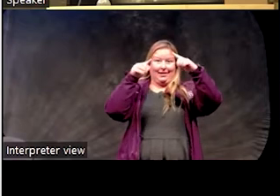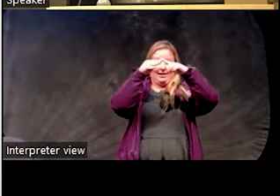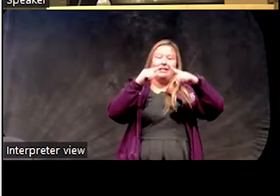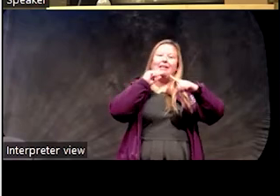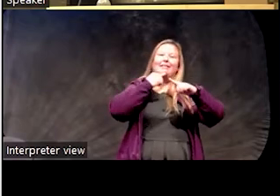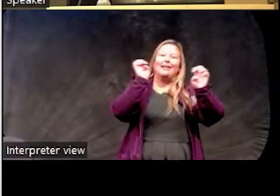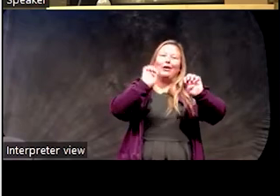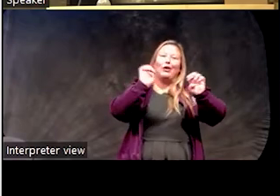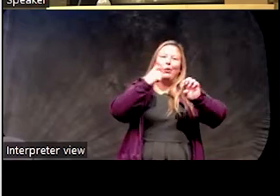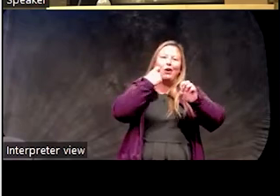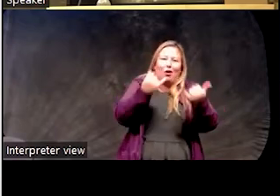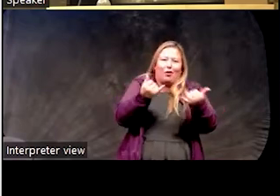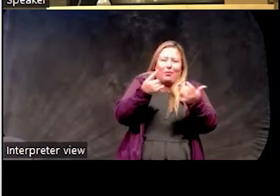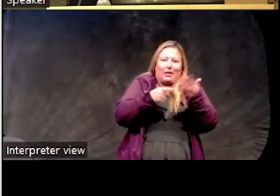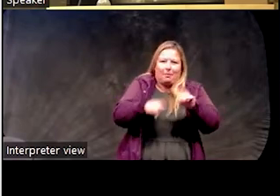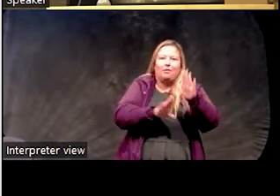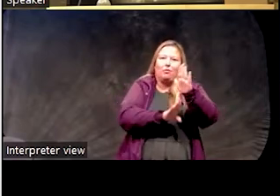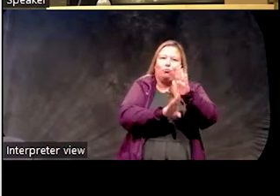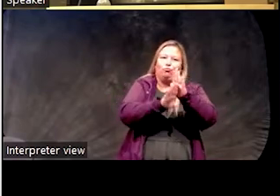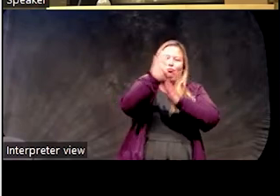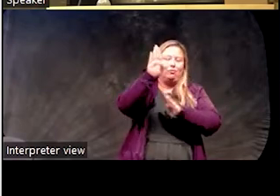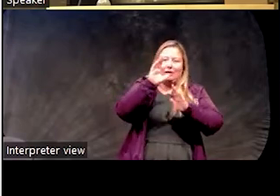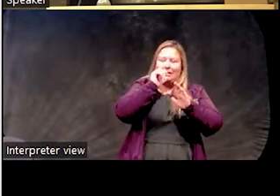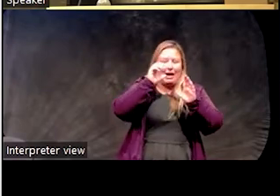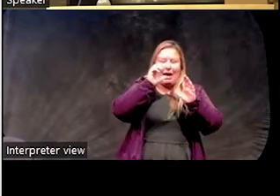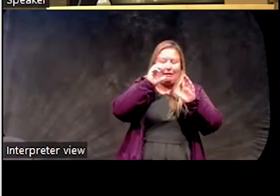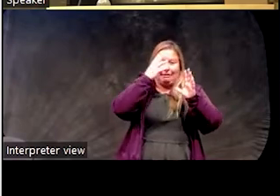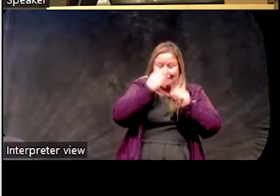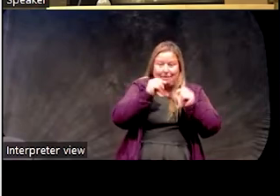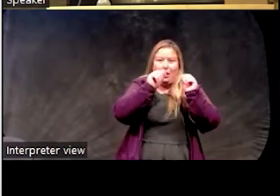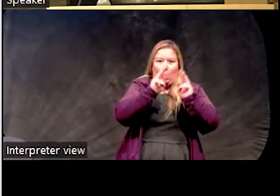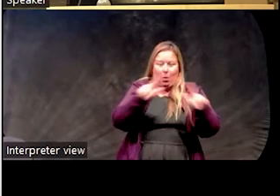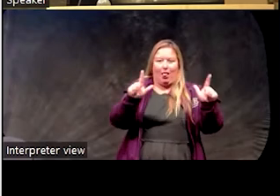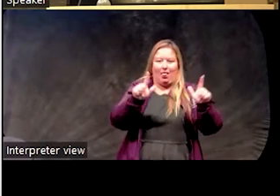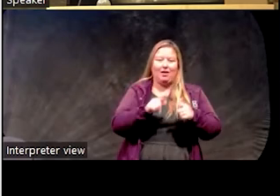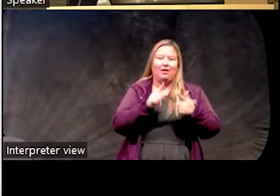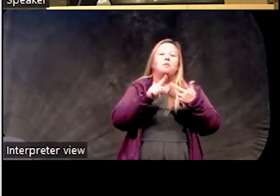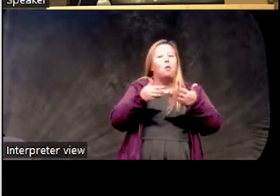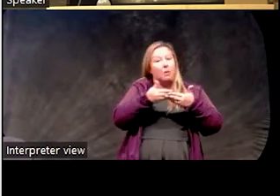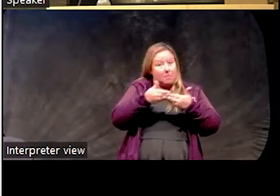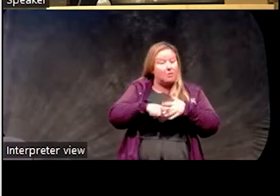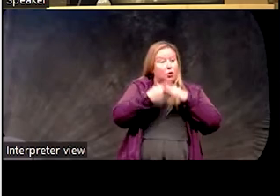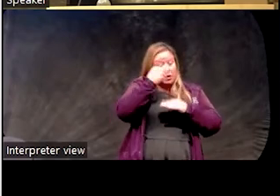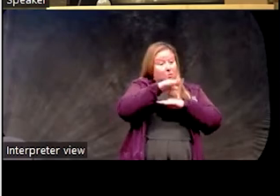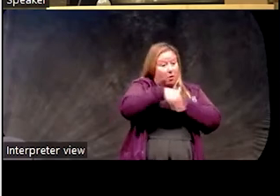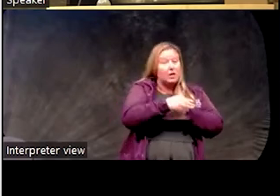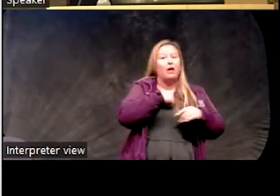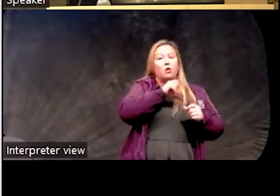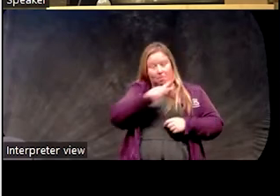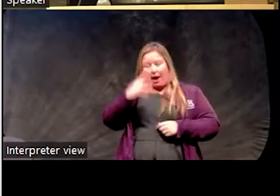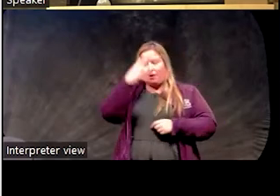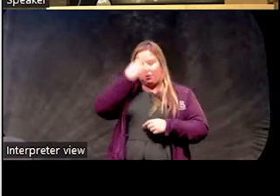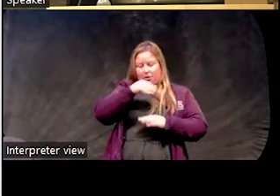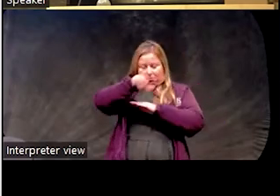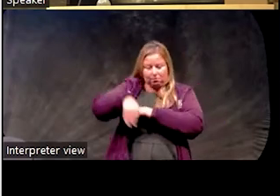the acute insomnia, it rises where you now are not sleeping well at all. Afterwards, let's say when the baby's sleeping, your sleep should return to normal.